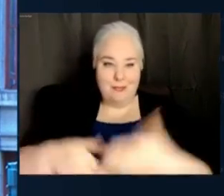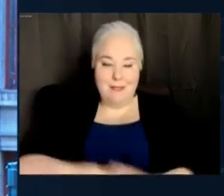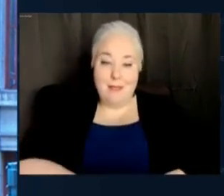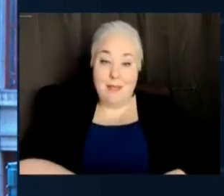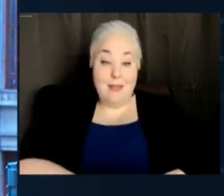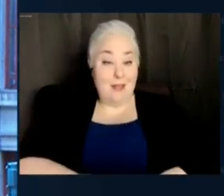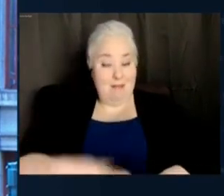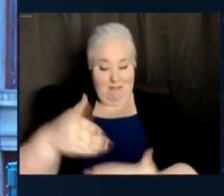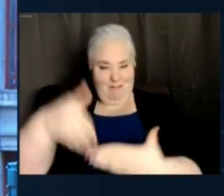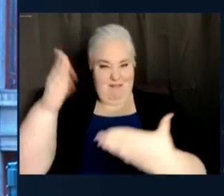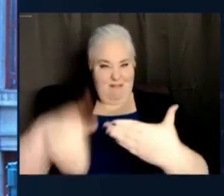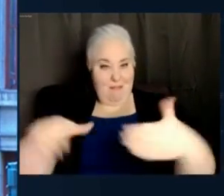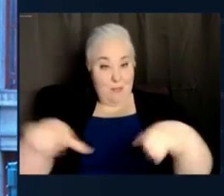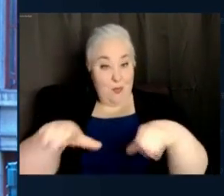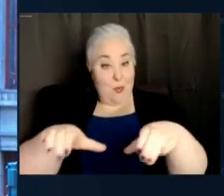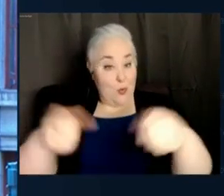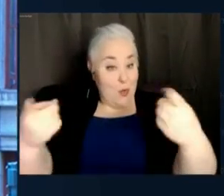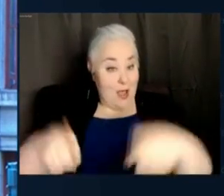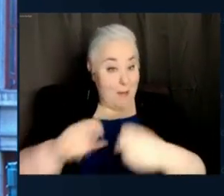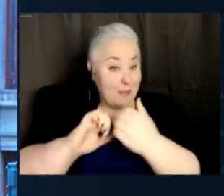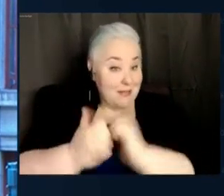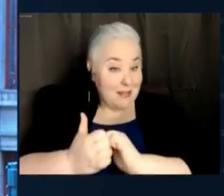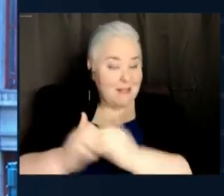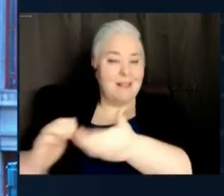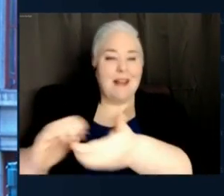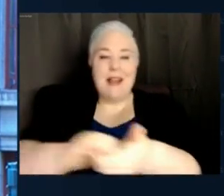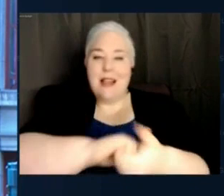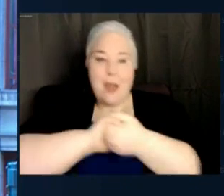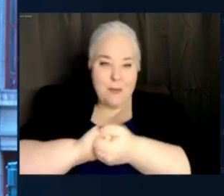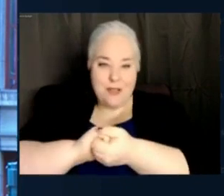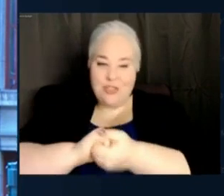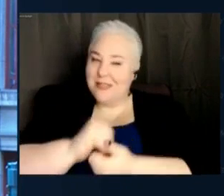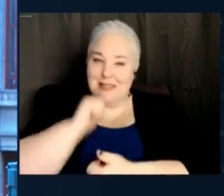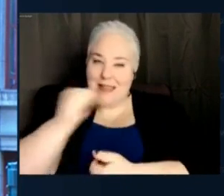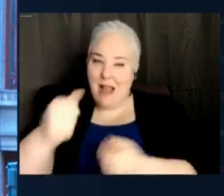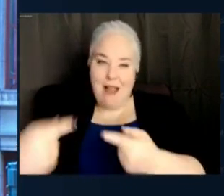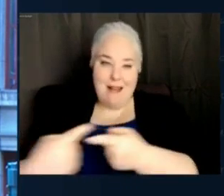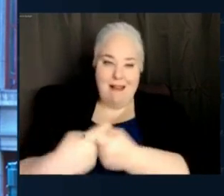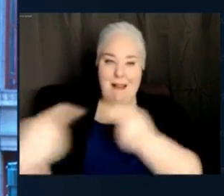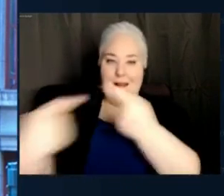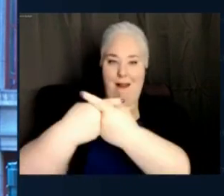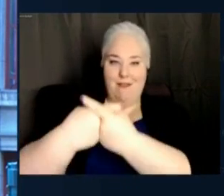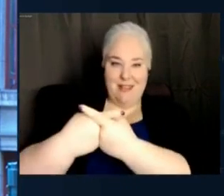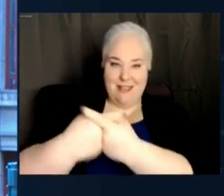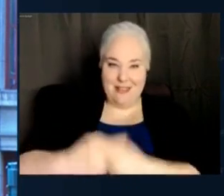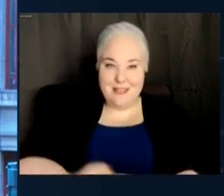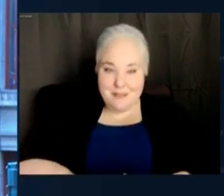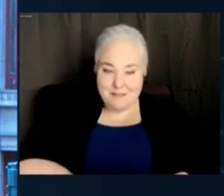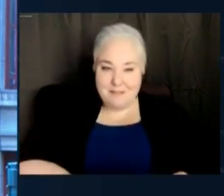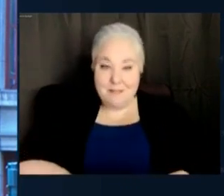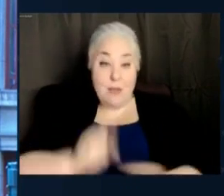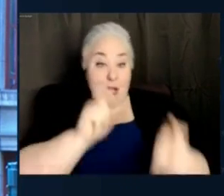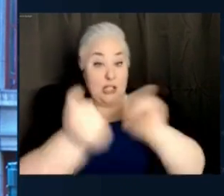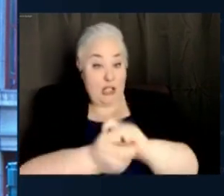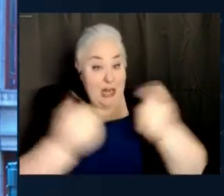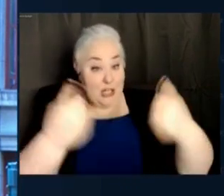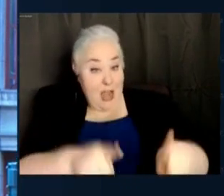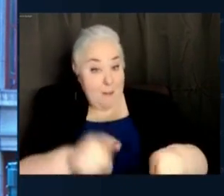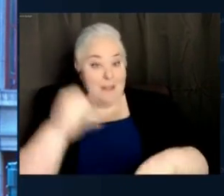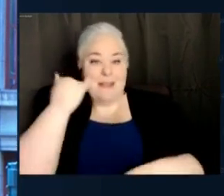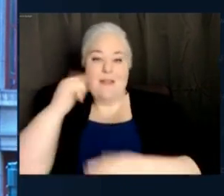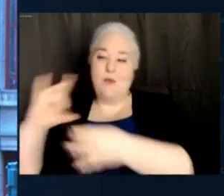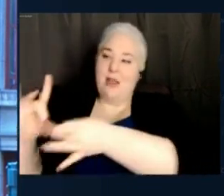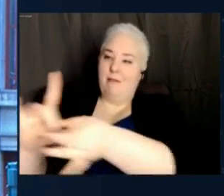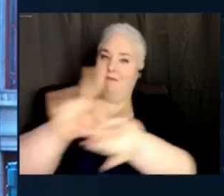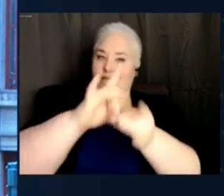cooperation rather than conflict. Change happens when you work together, all of us.